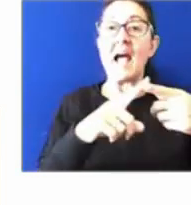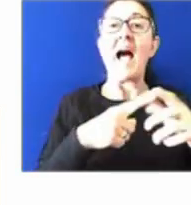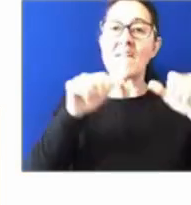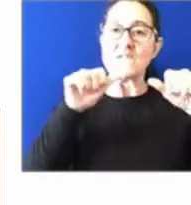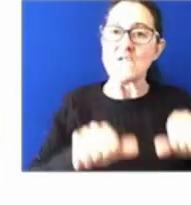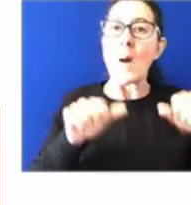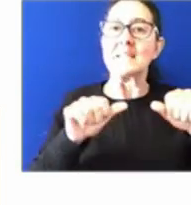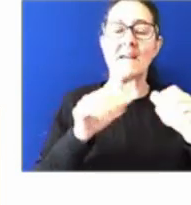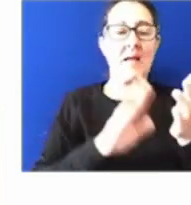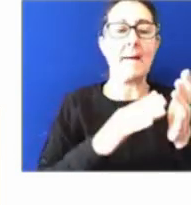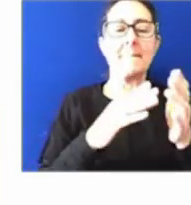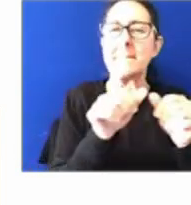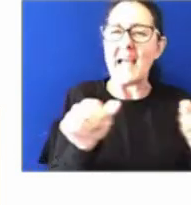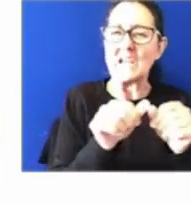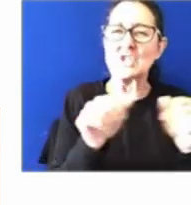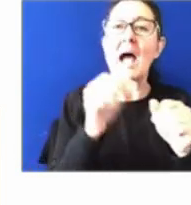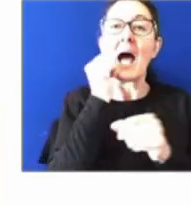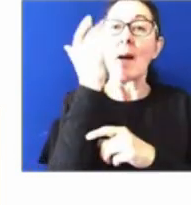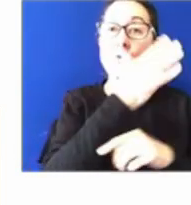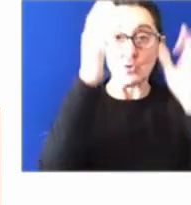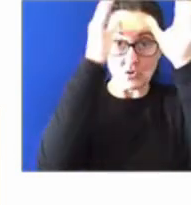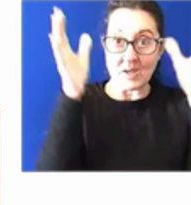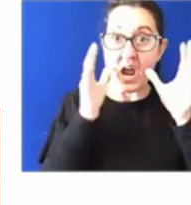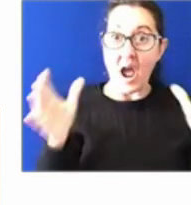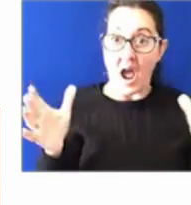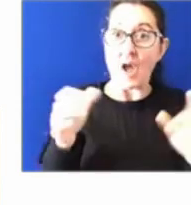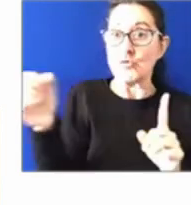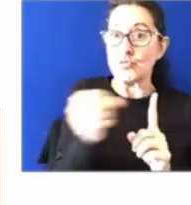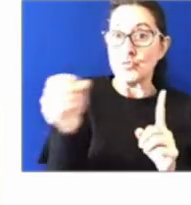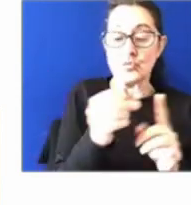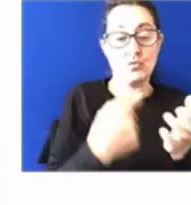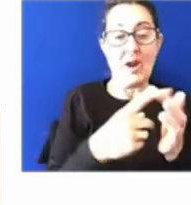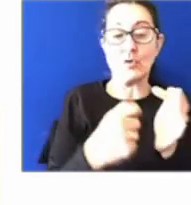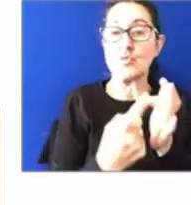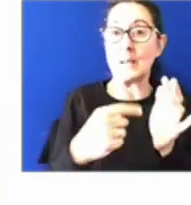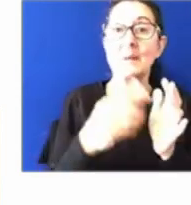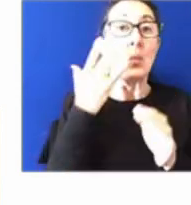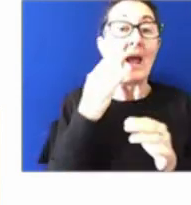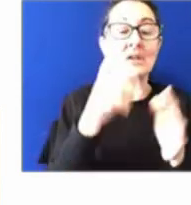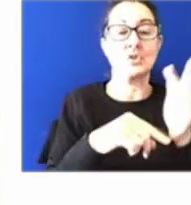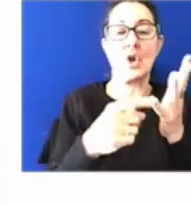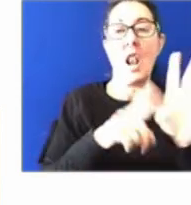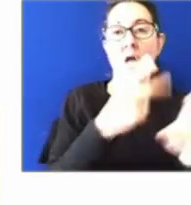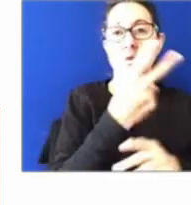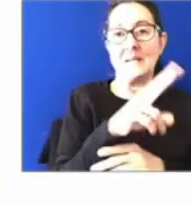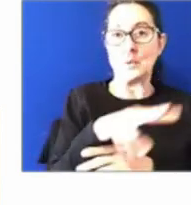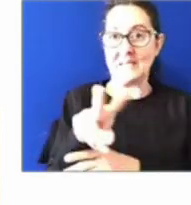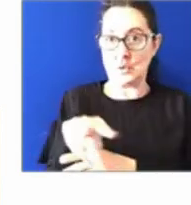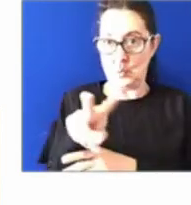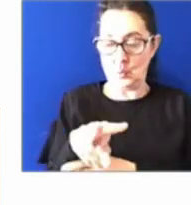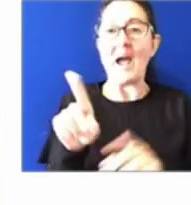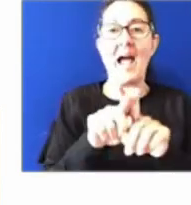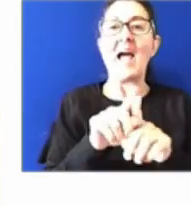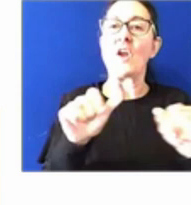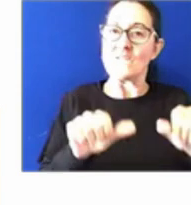Islander Recruitment Hub, which was launched in July 2022. And the Affirmative Measure Disability Employment